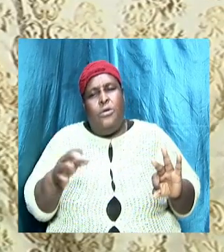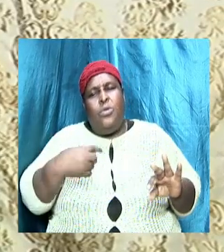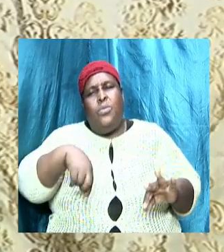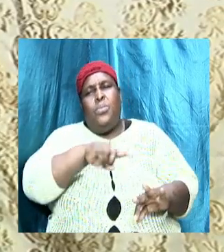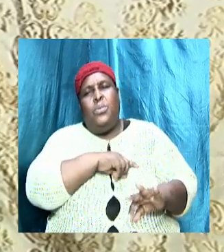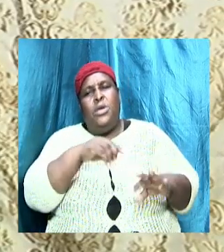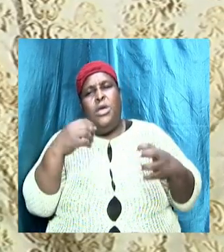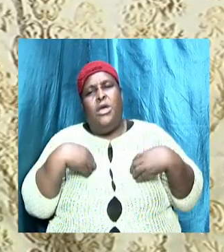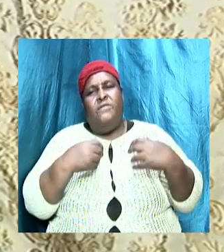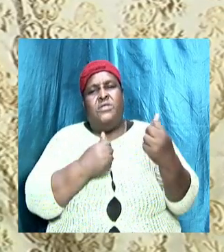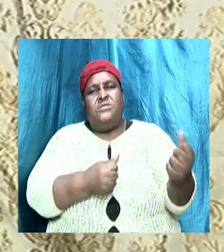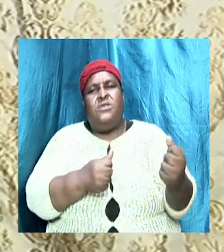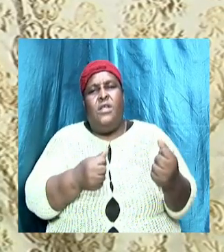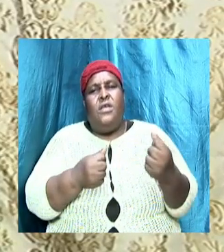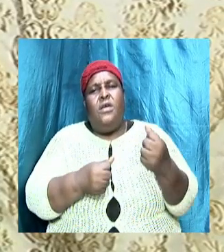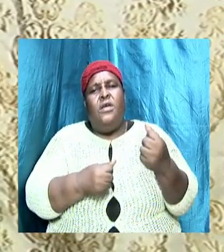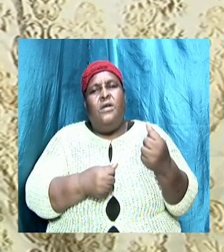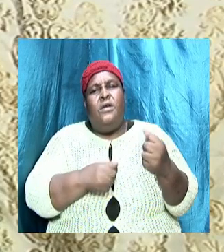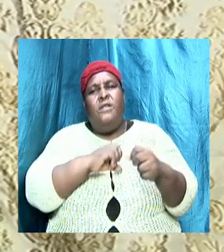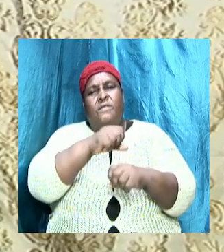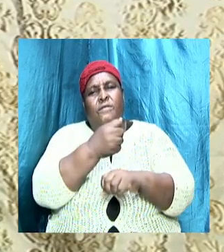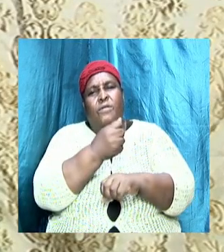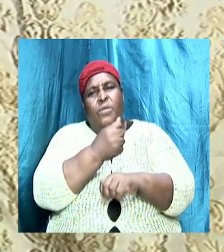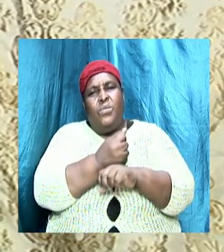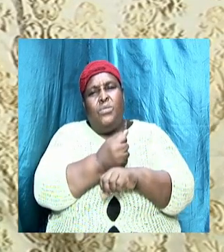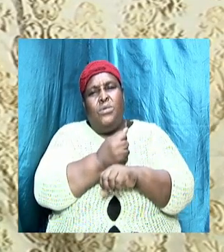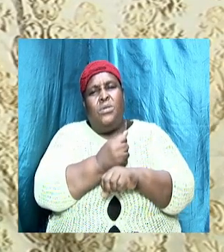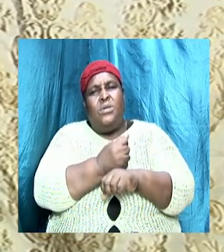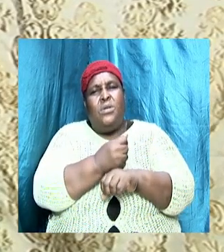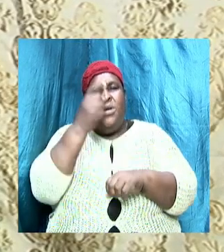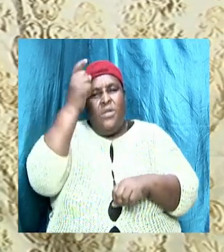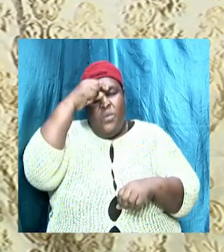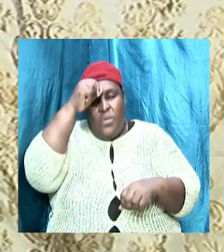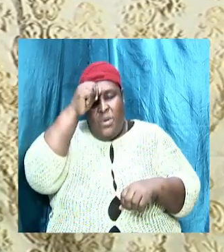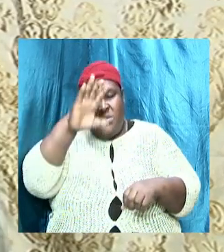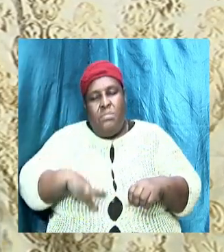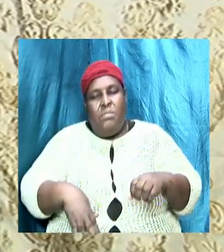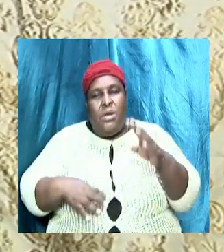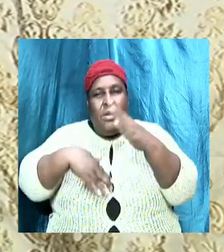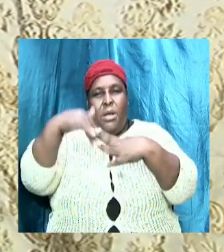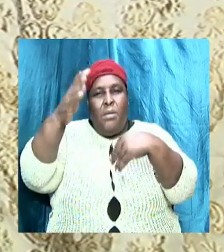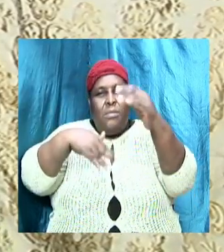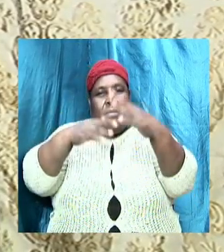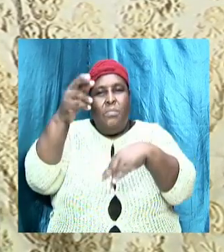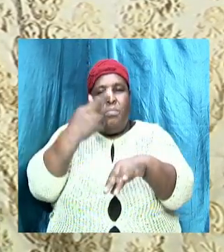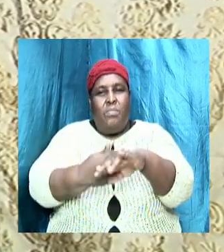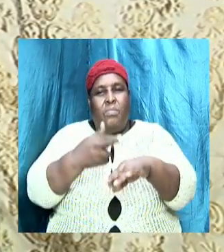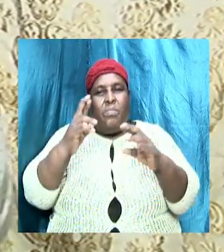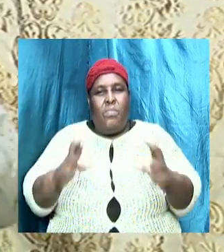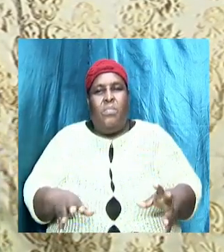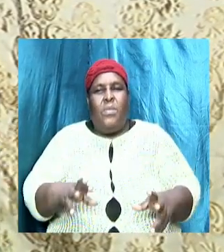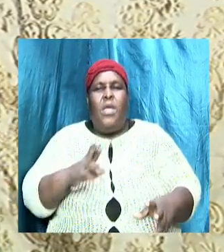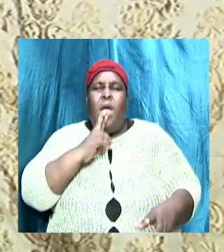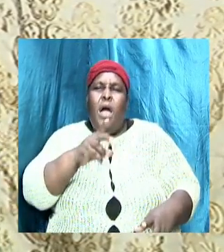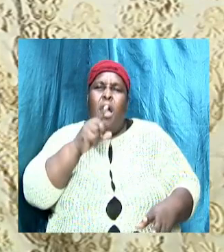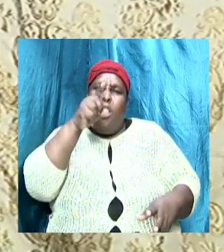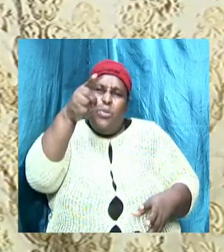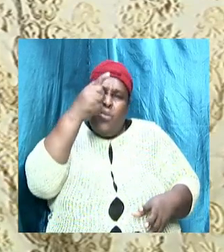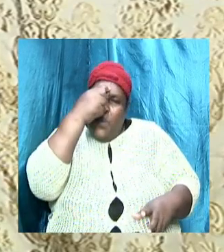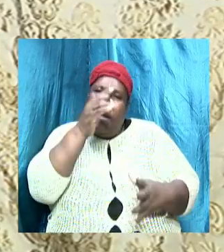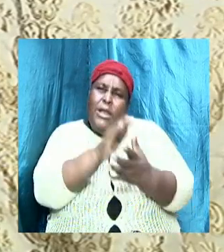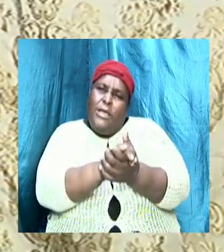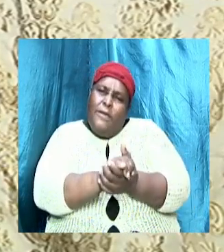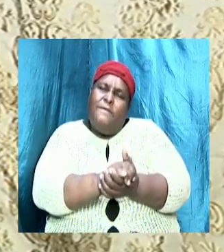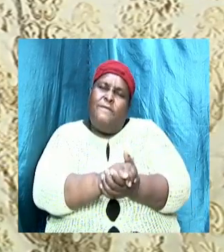for our doctrine the wise man built his house upon the rock are you convinced and I asked this question about